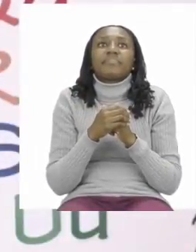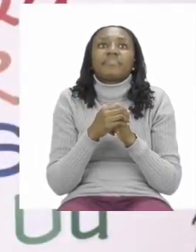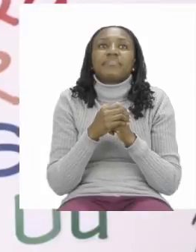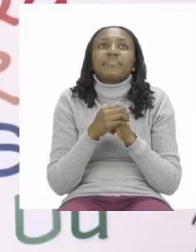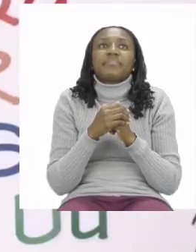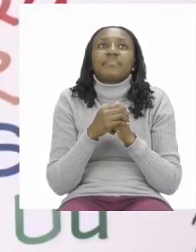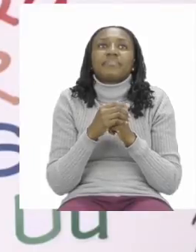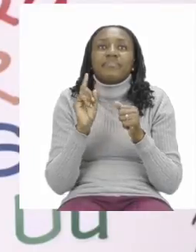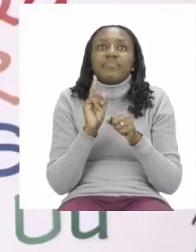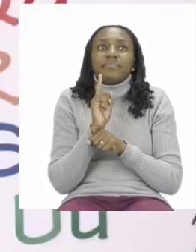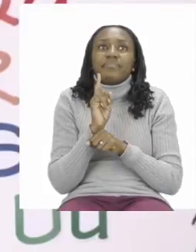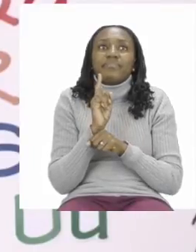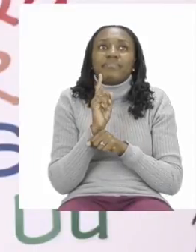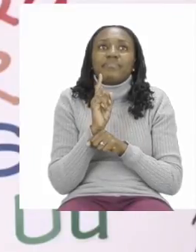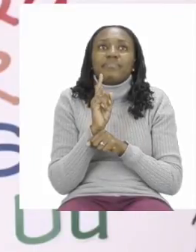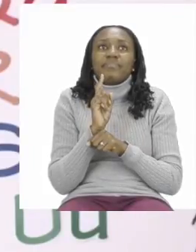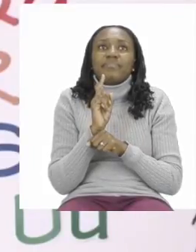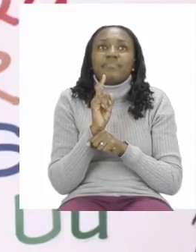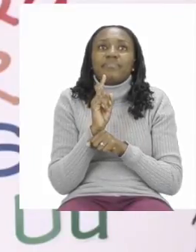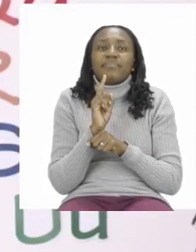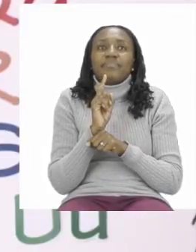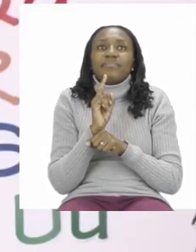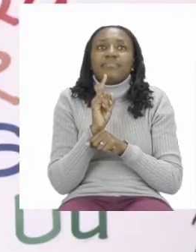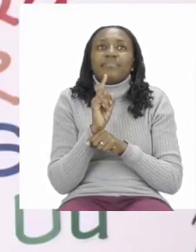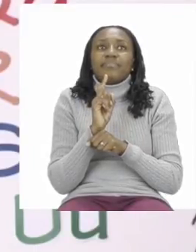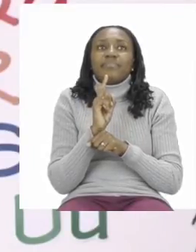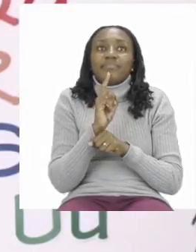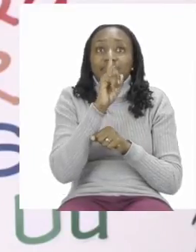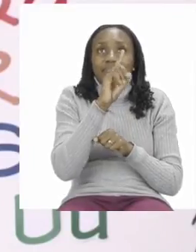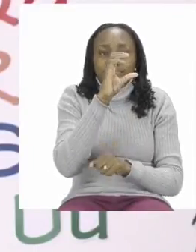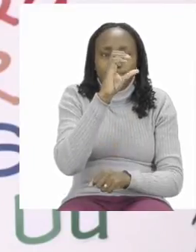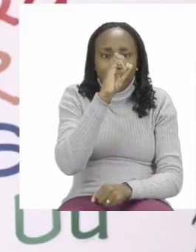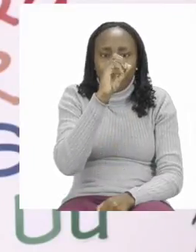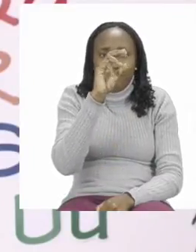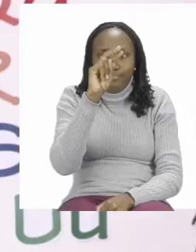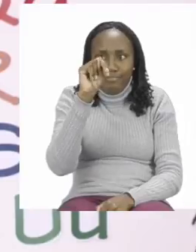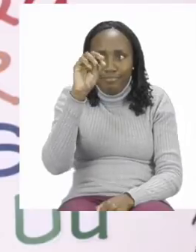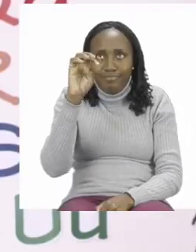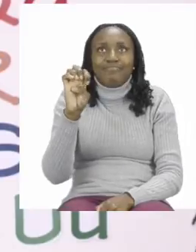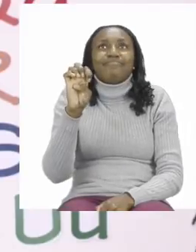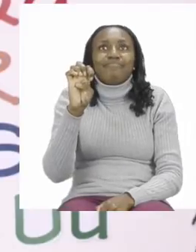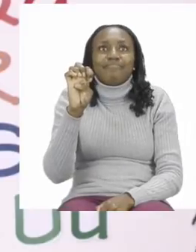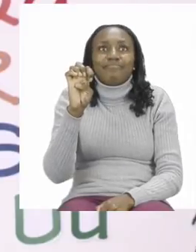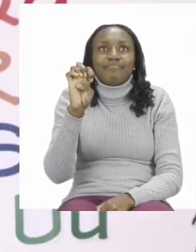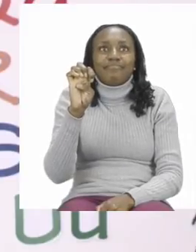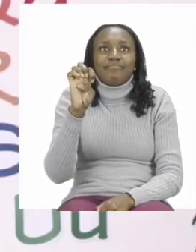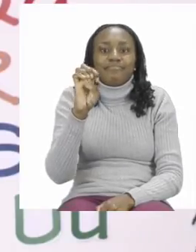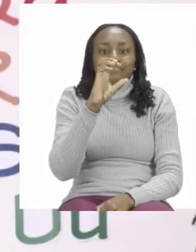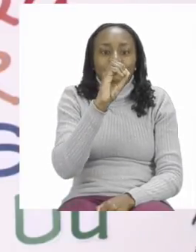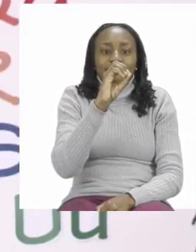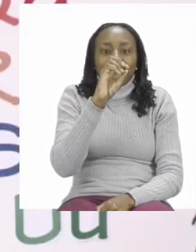want you to write under the number one is one. One has a simple name with three letters